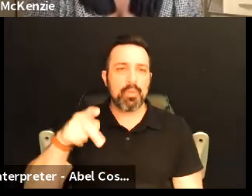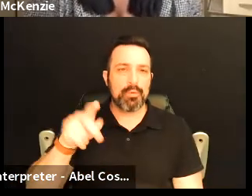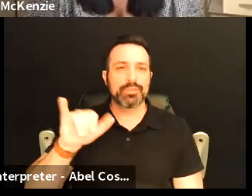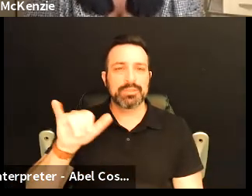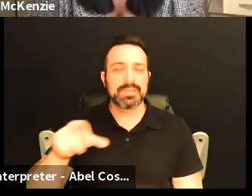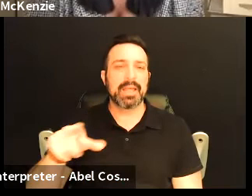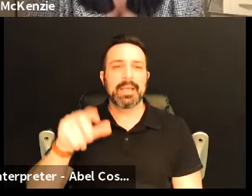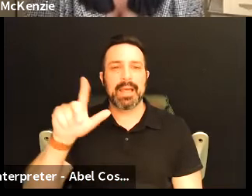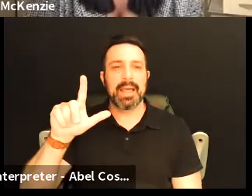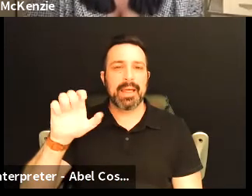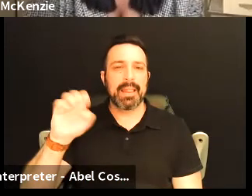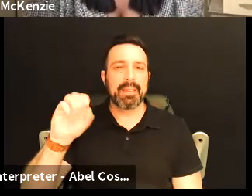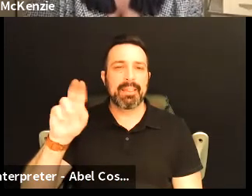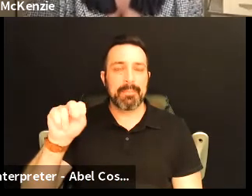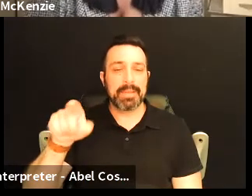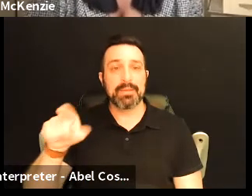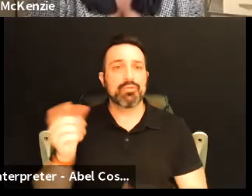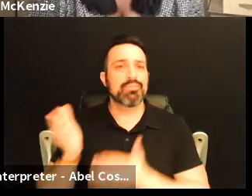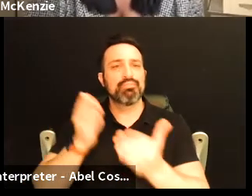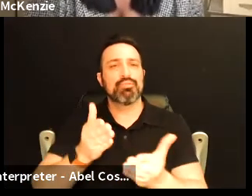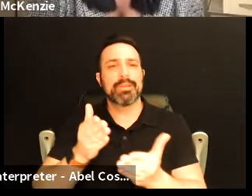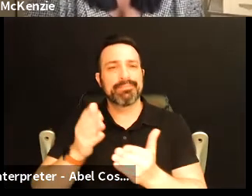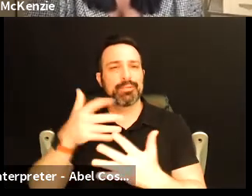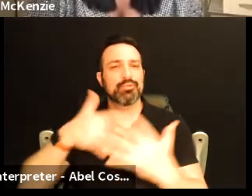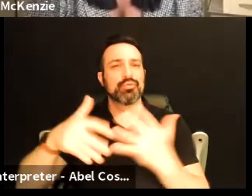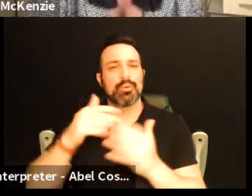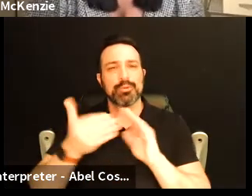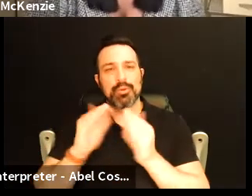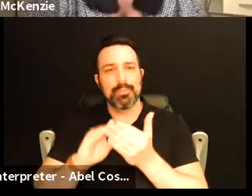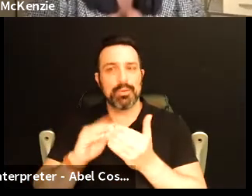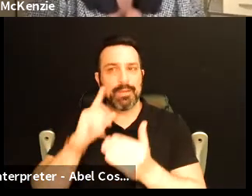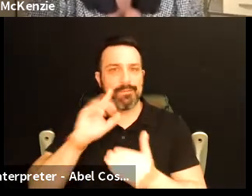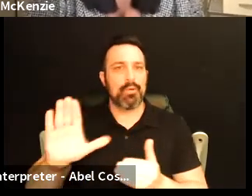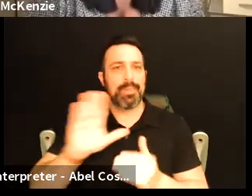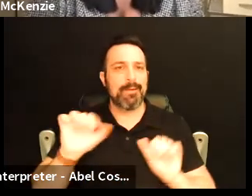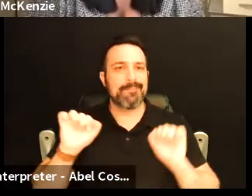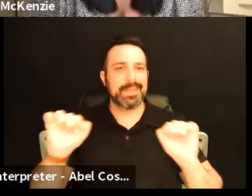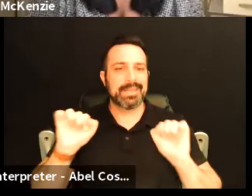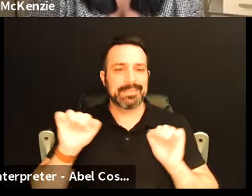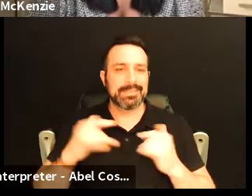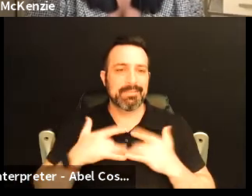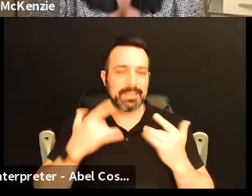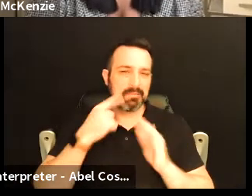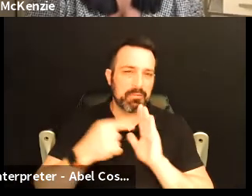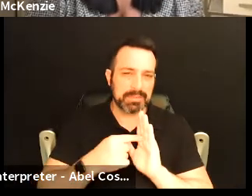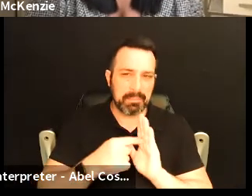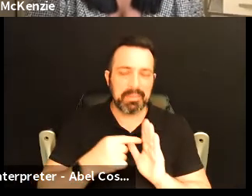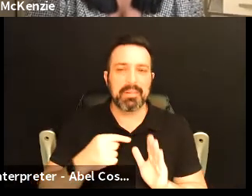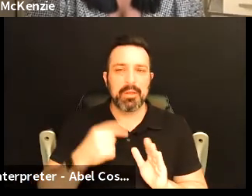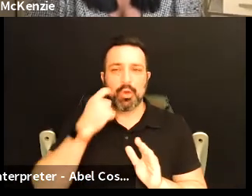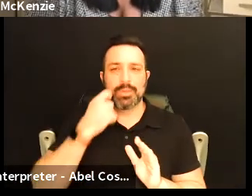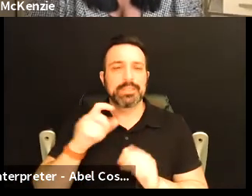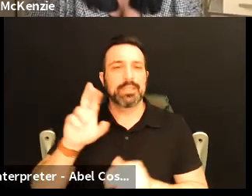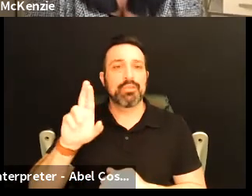Lululemon to kind of bring the social community aspect to their fitness events. So for example we just did a